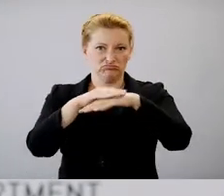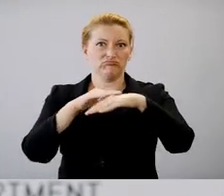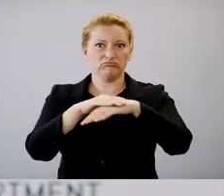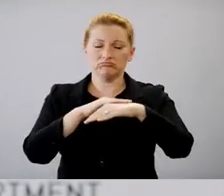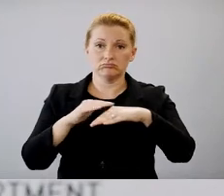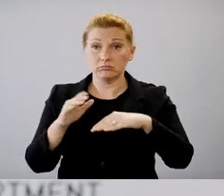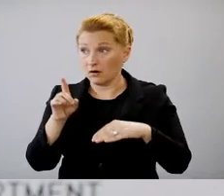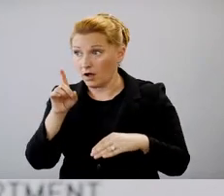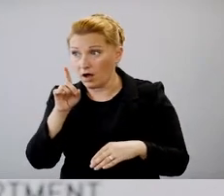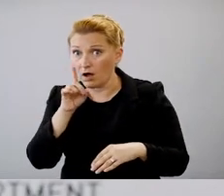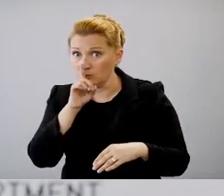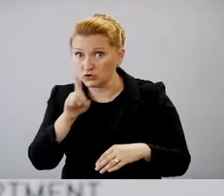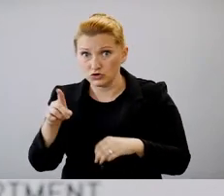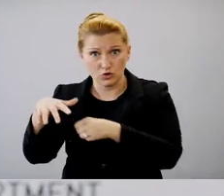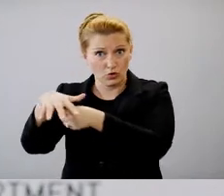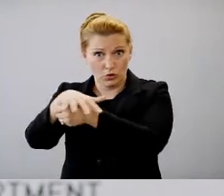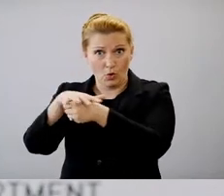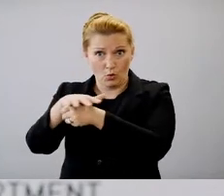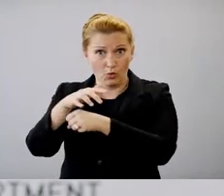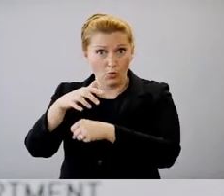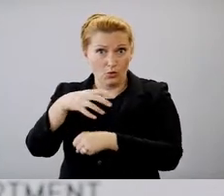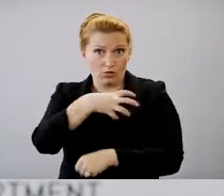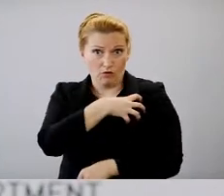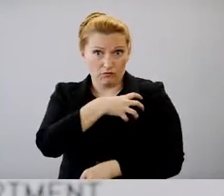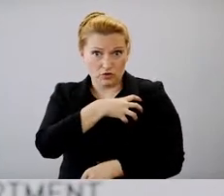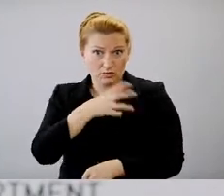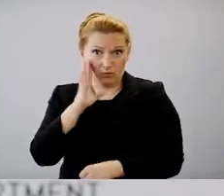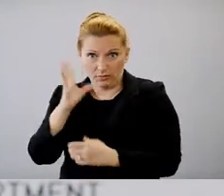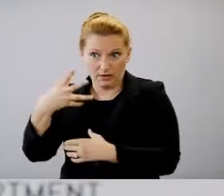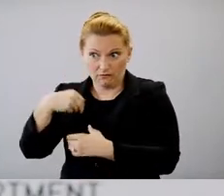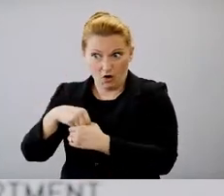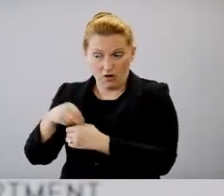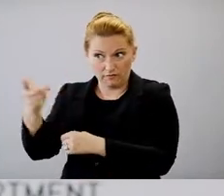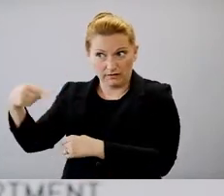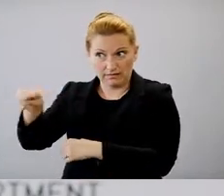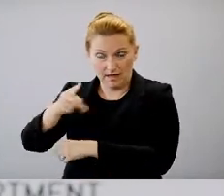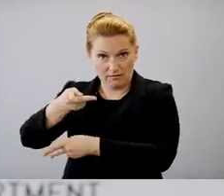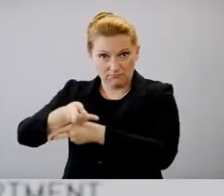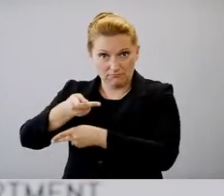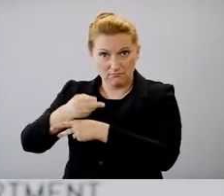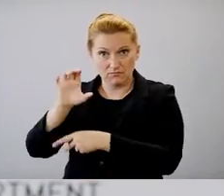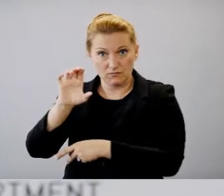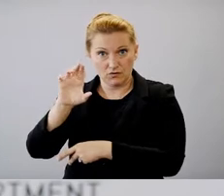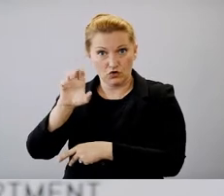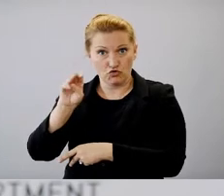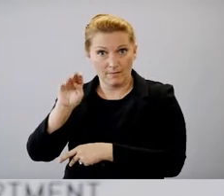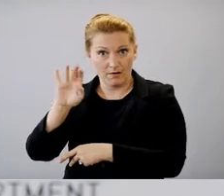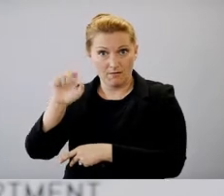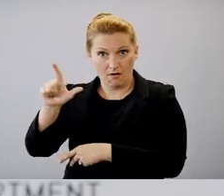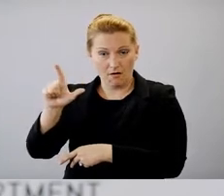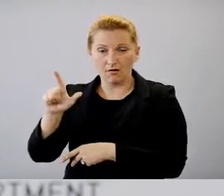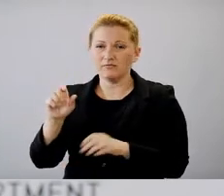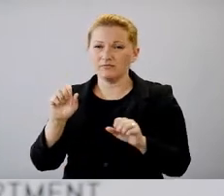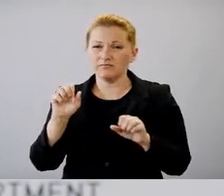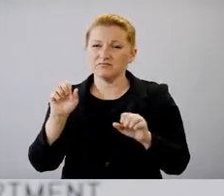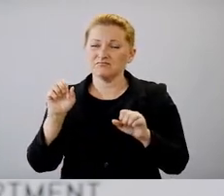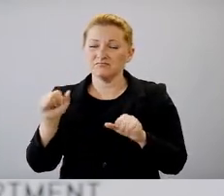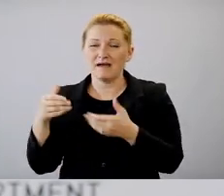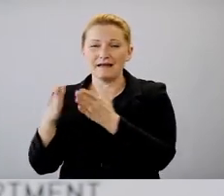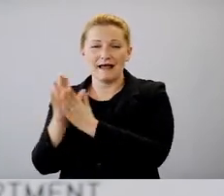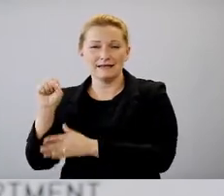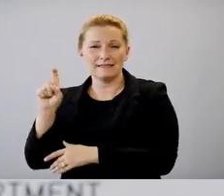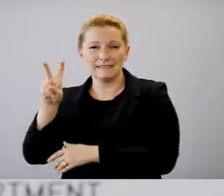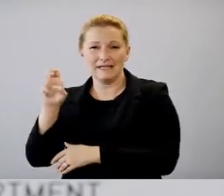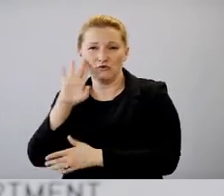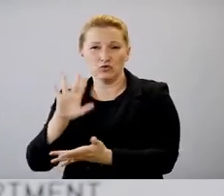I I'm sure that local law enforcement is involved and they would be doing a criminal investigation, but I can have Steve round back with you on that.